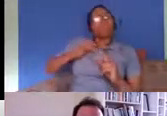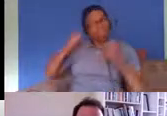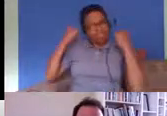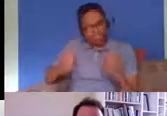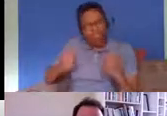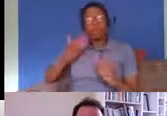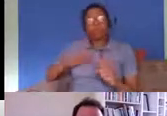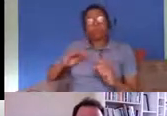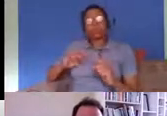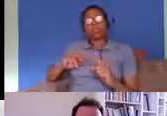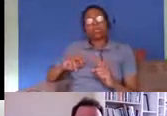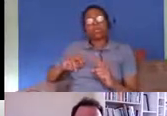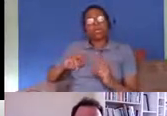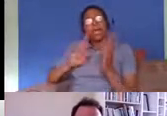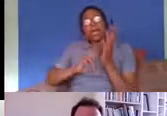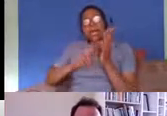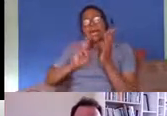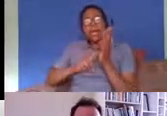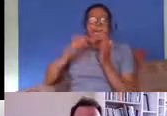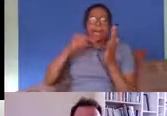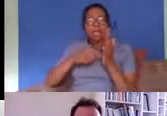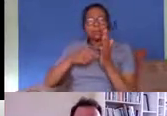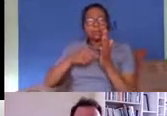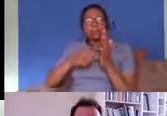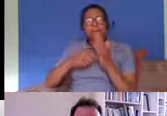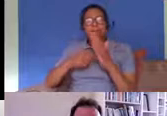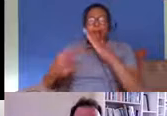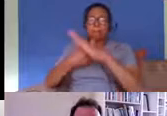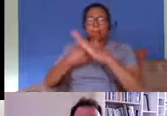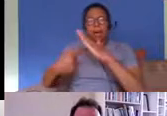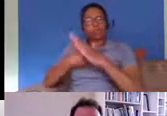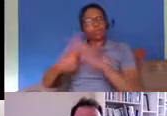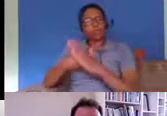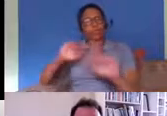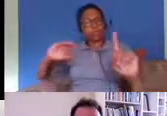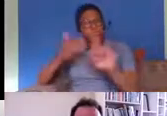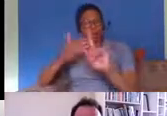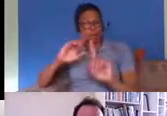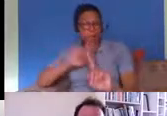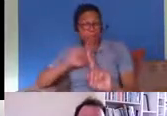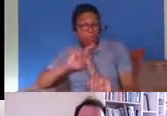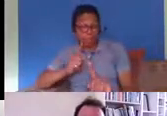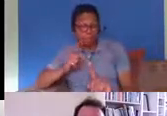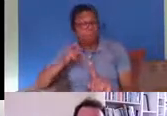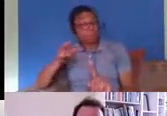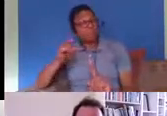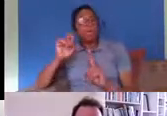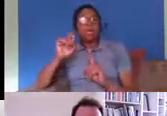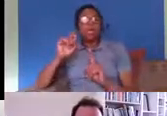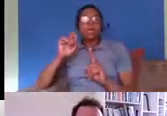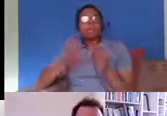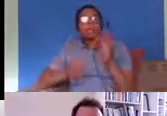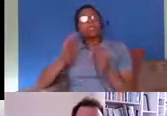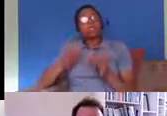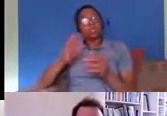was something that and the home office and ministers felt that they really needed to attempt to achieve or at least be seen to attempt to achieve